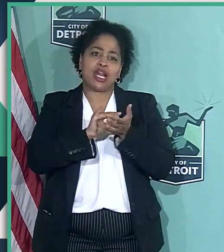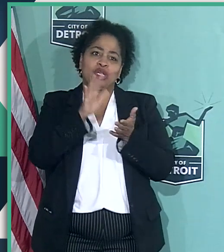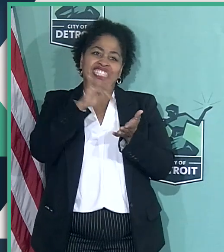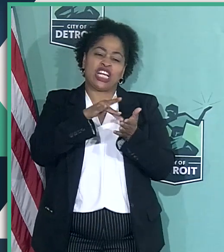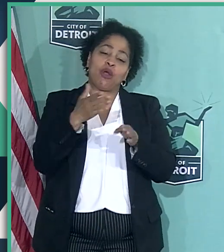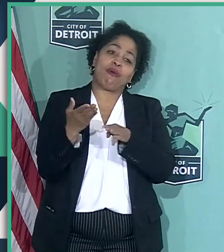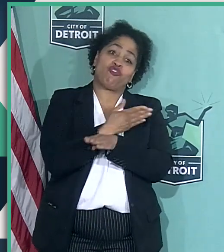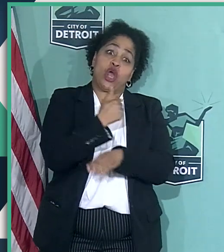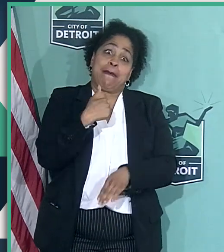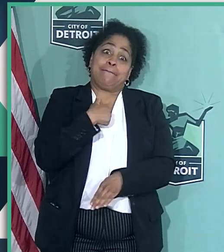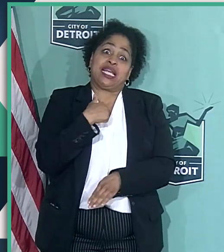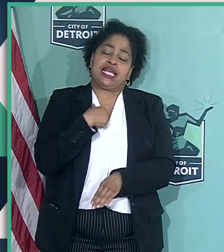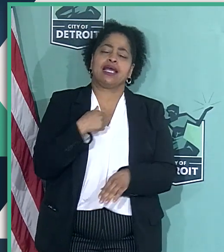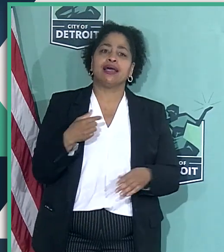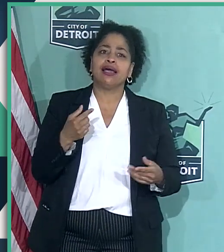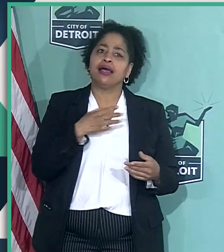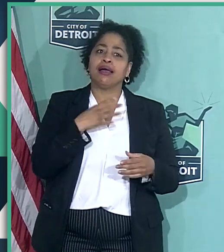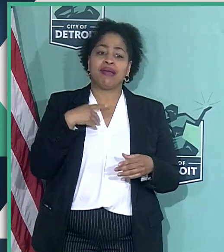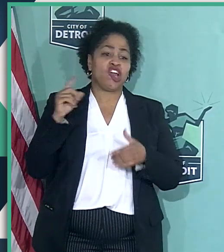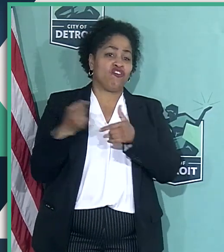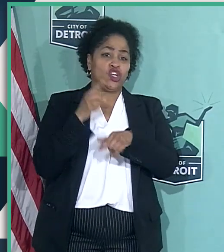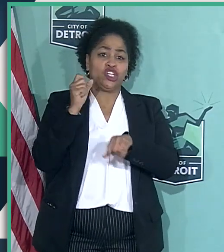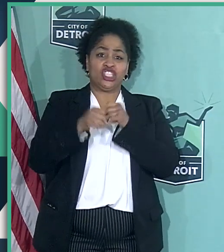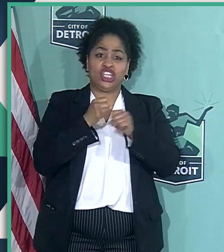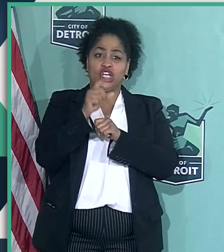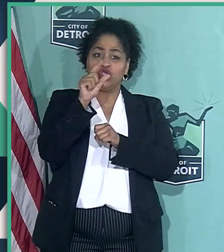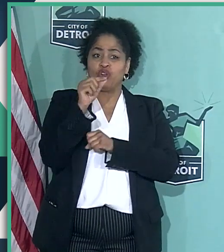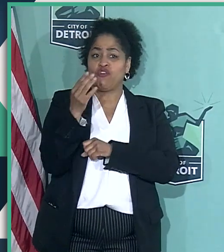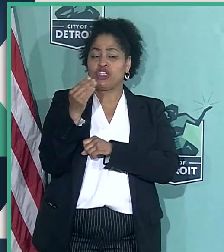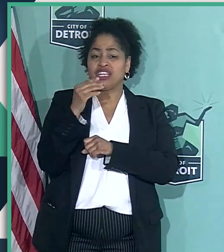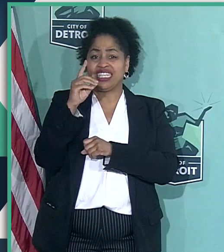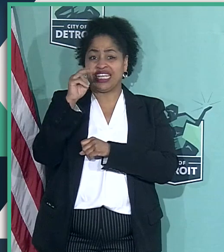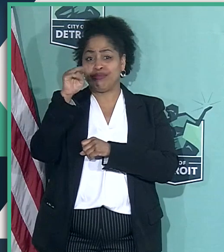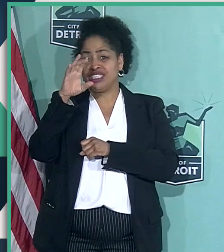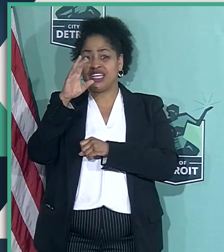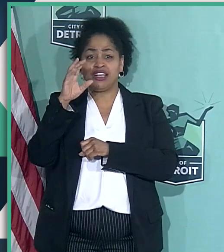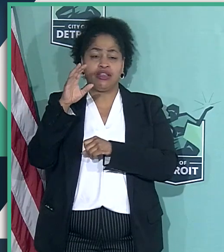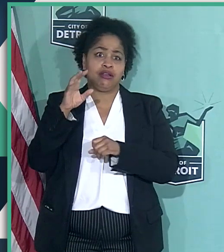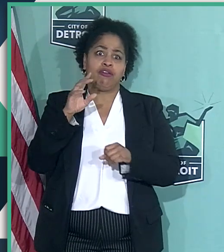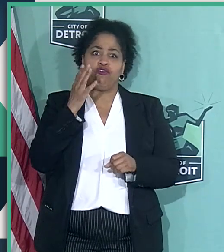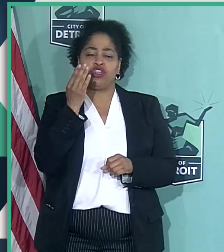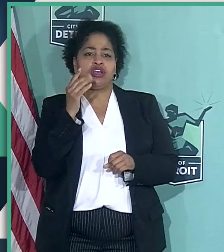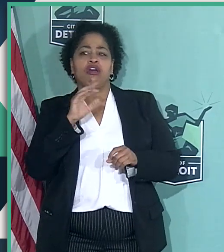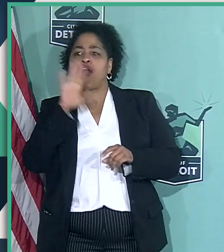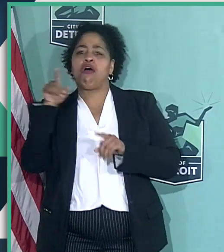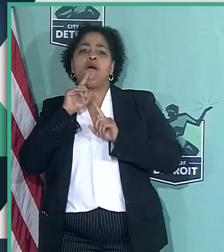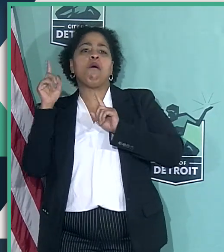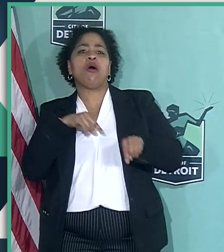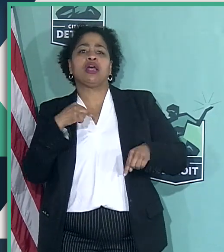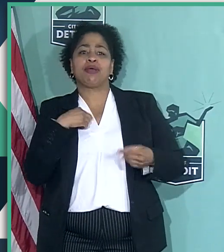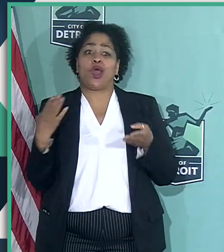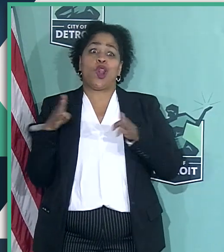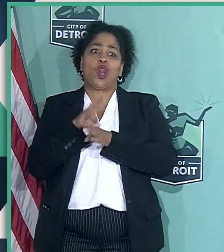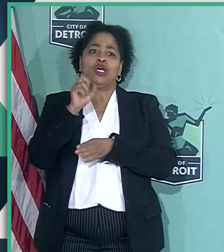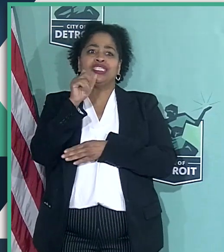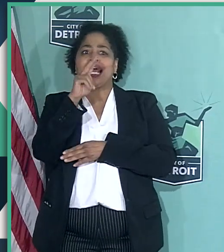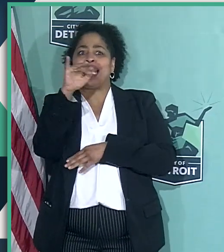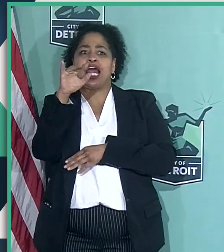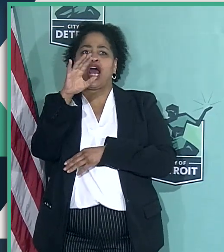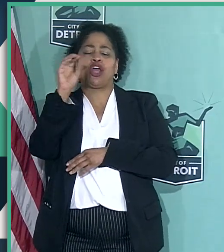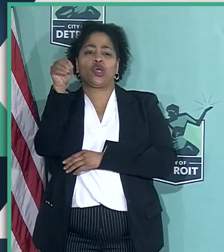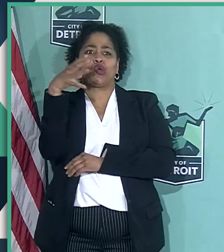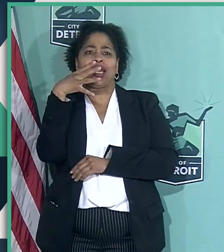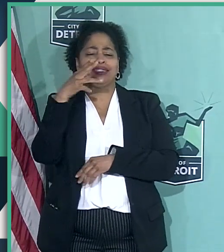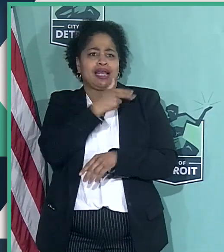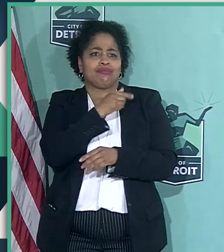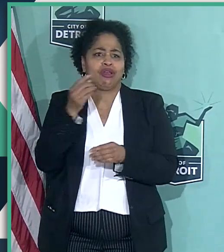in my first year in 2014, the DMC board all but ordered me to close Sinai Grace Hospital. It was losing